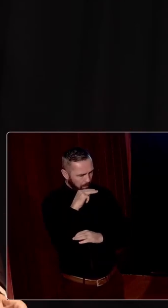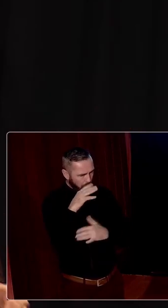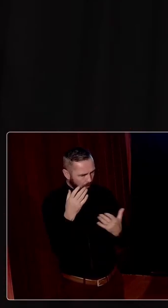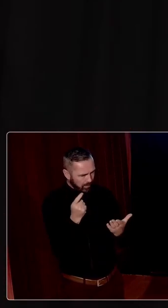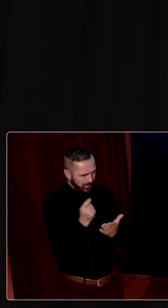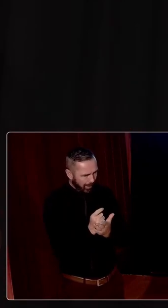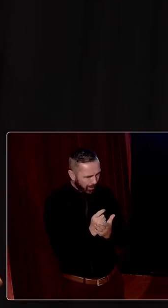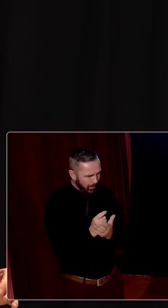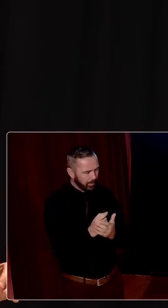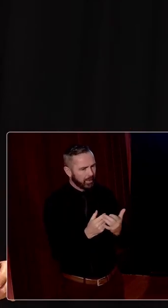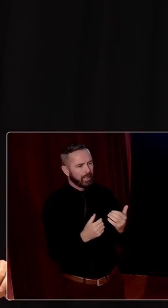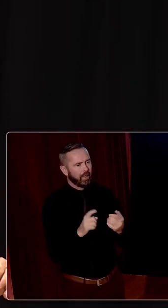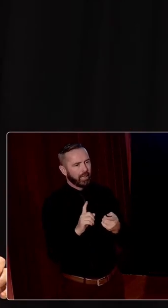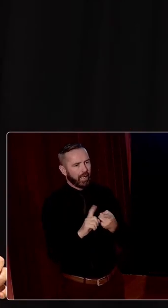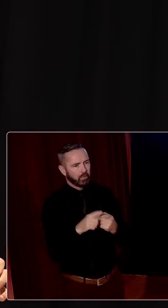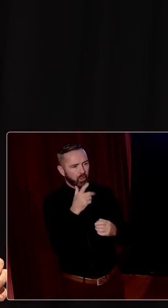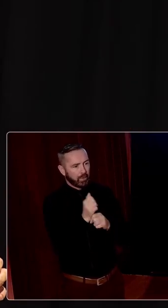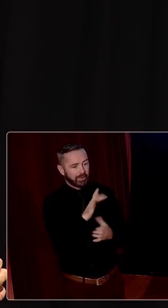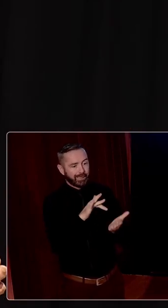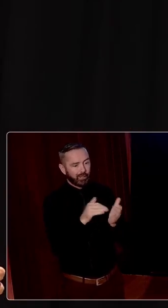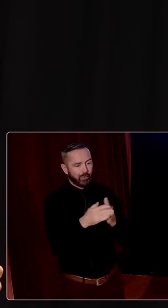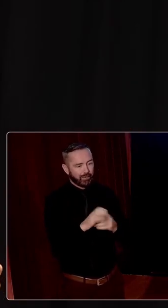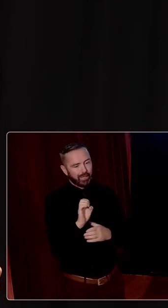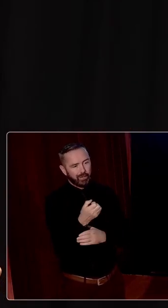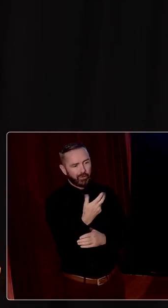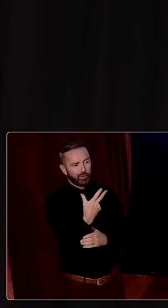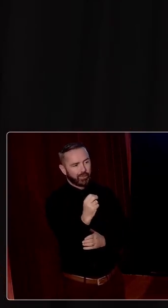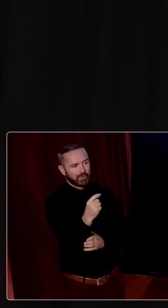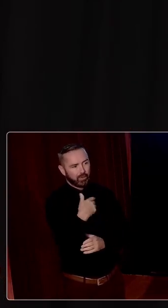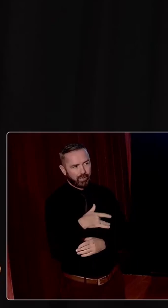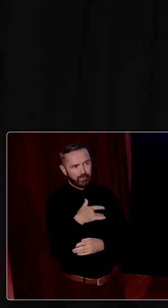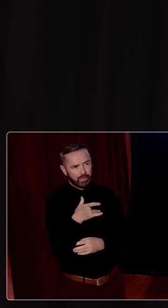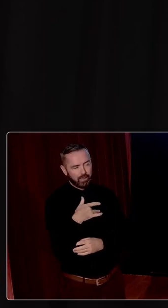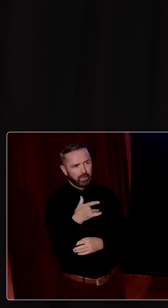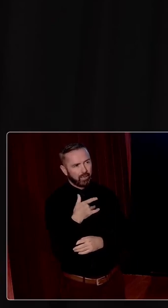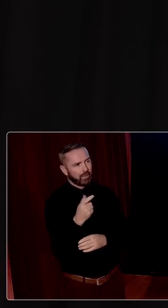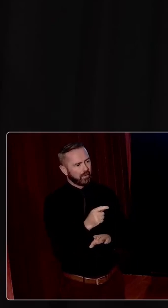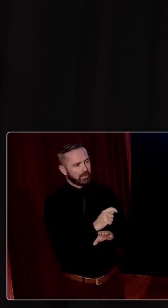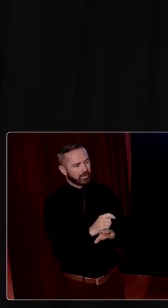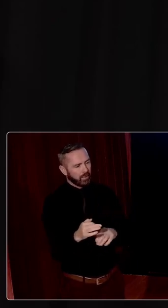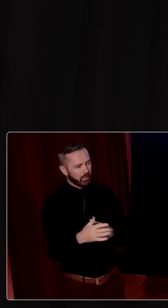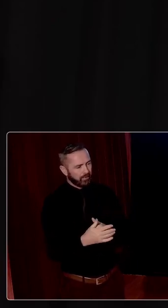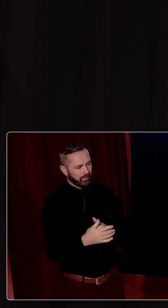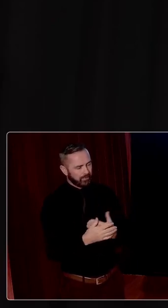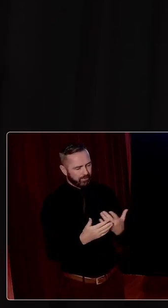we've talked about the absolute centrality of the early 30s, I would say the sort of, the 50s into the